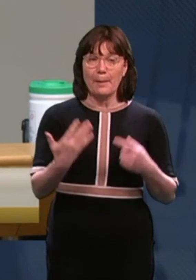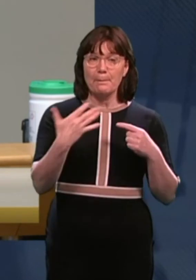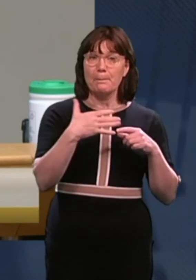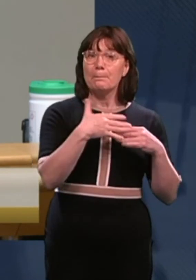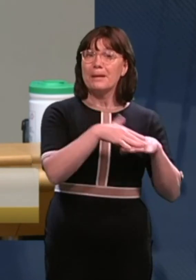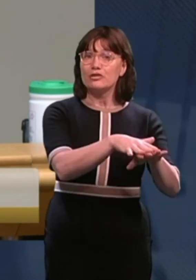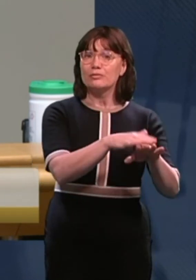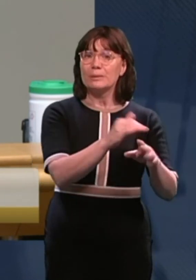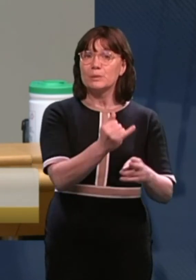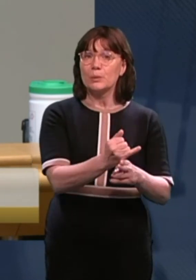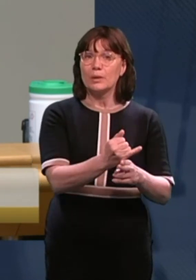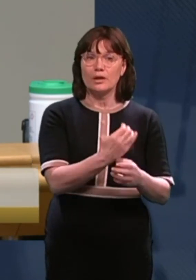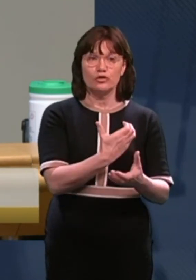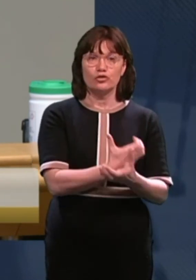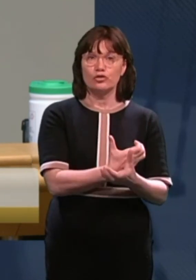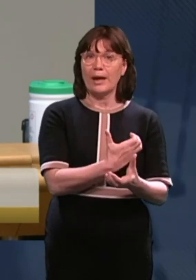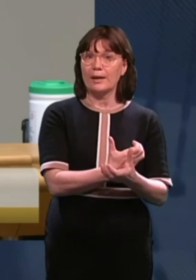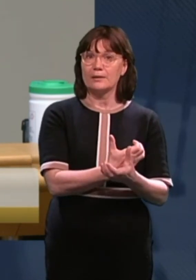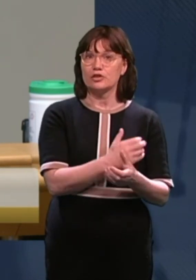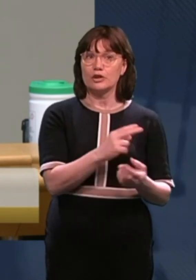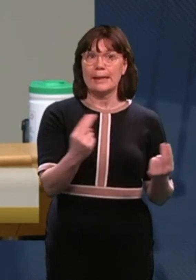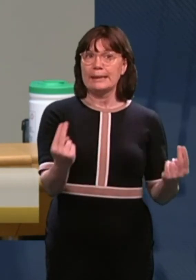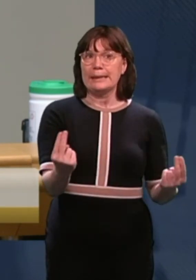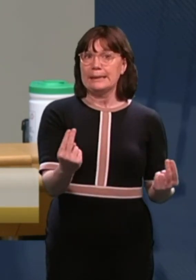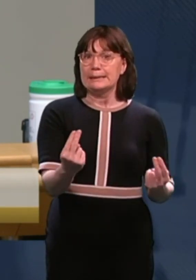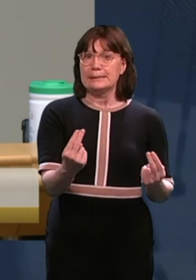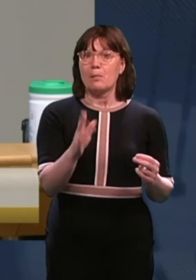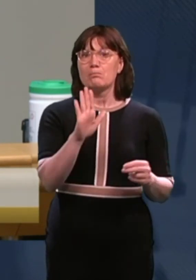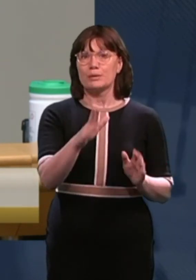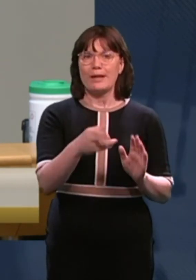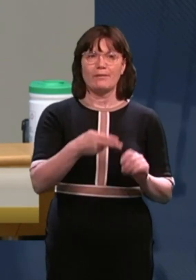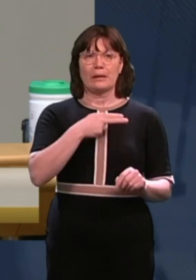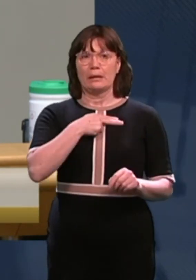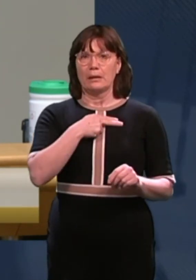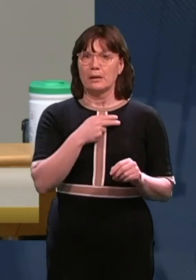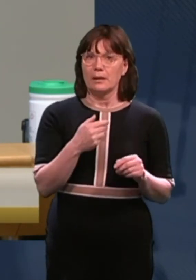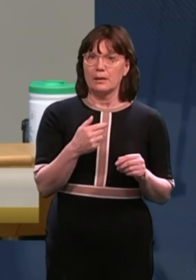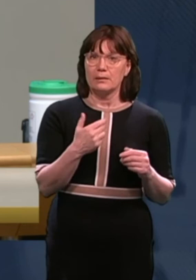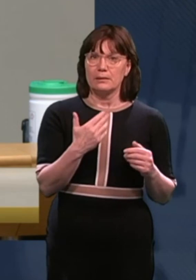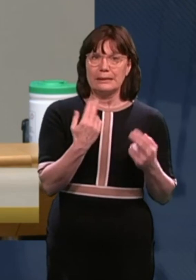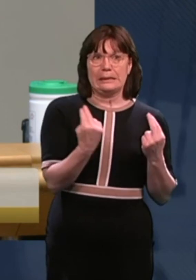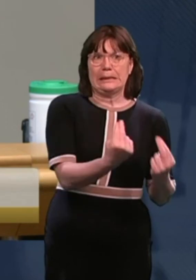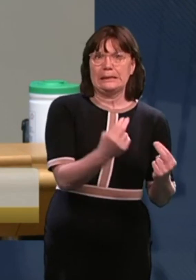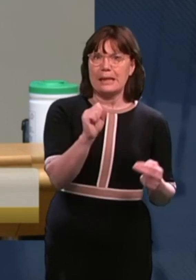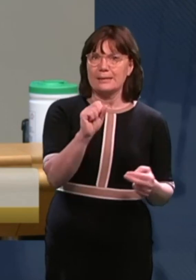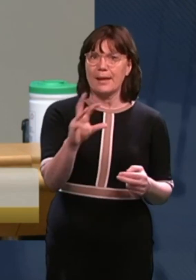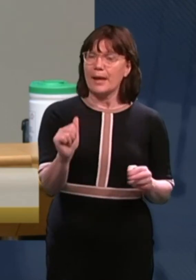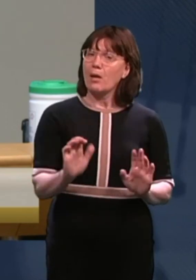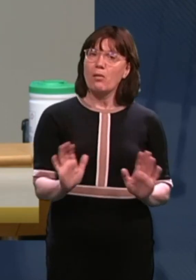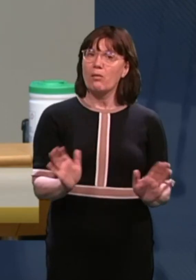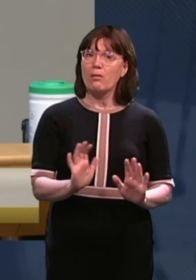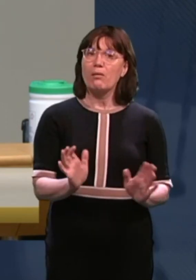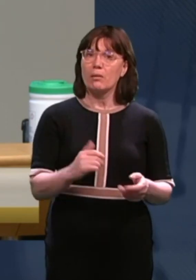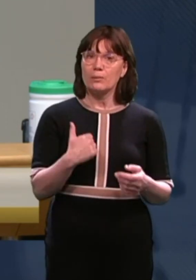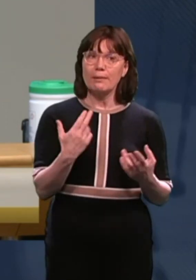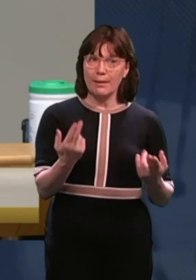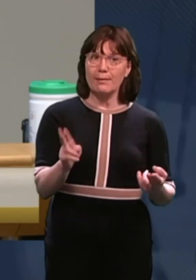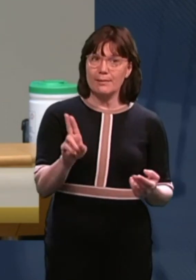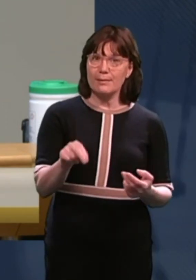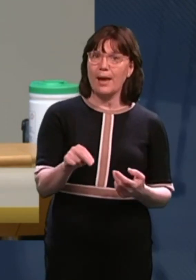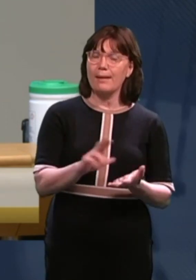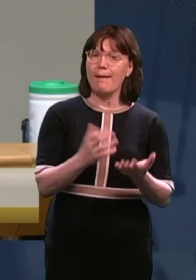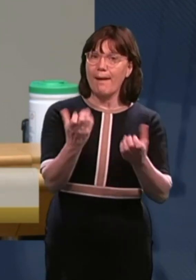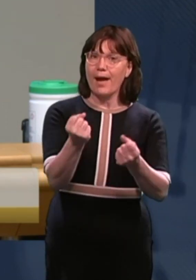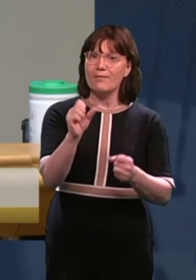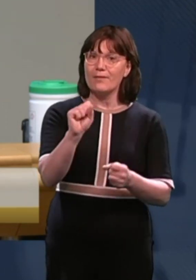you know, a child doesn't need a diagnosis to access an S&A. But we have an unprecedented amount. I mean,